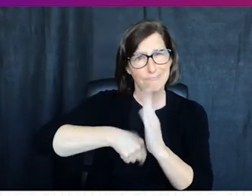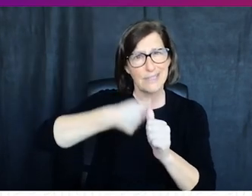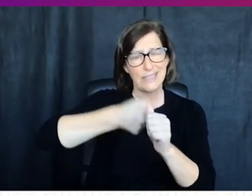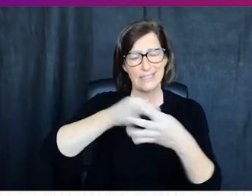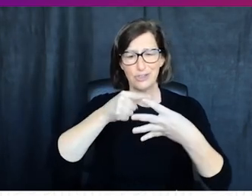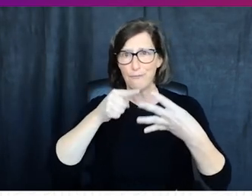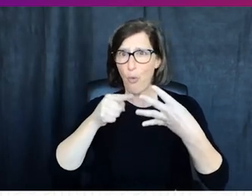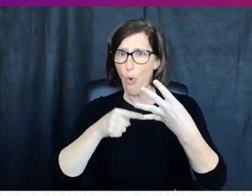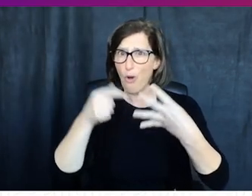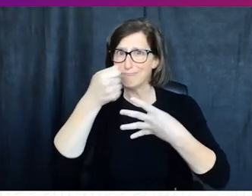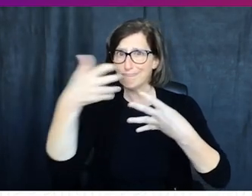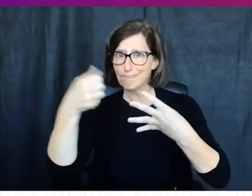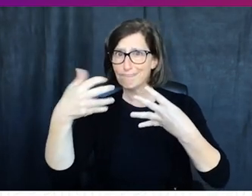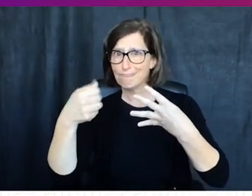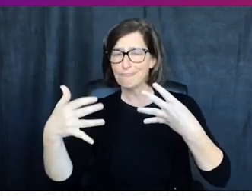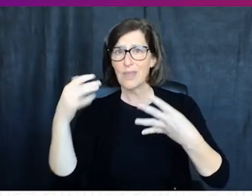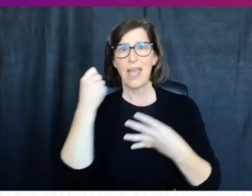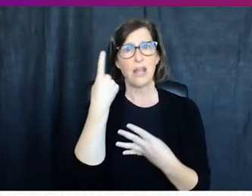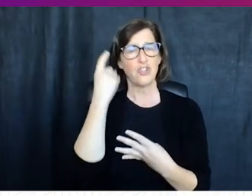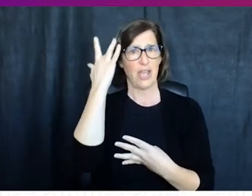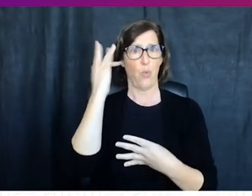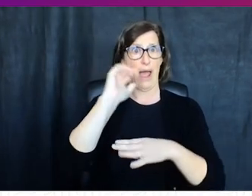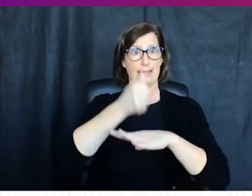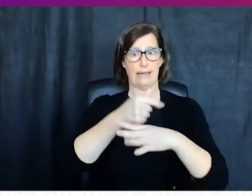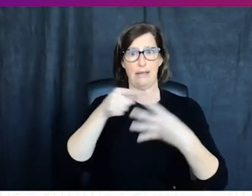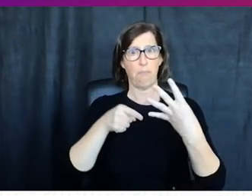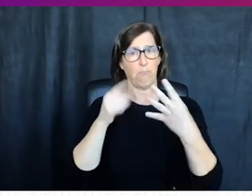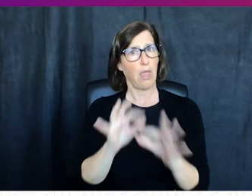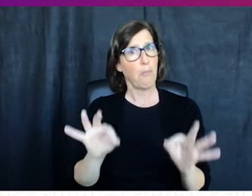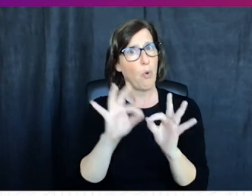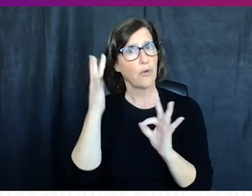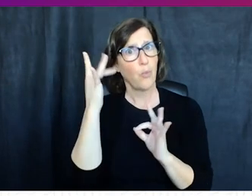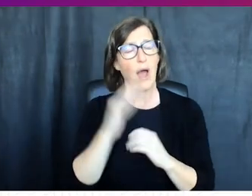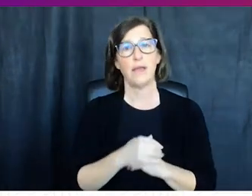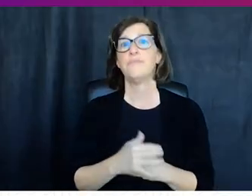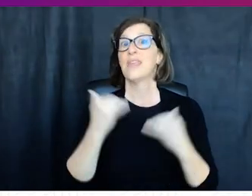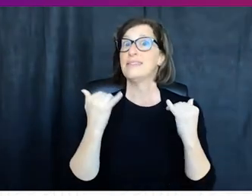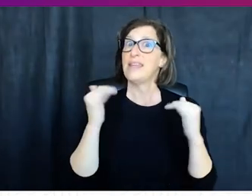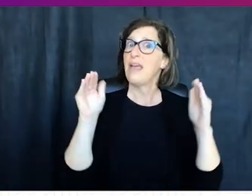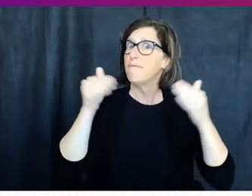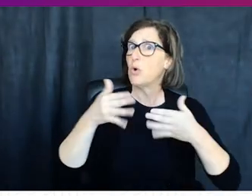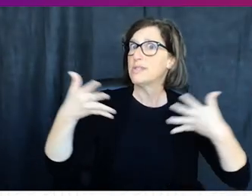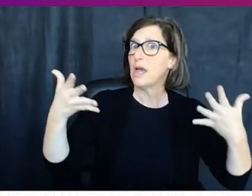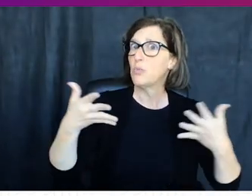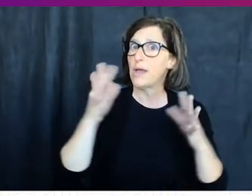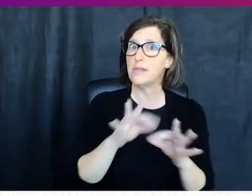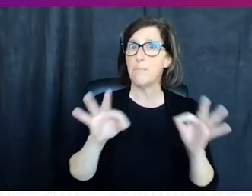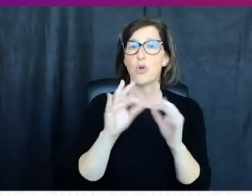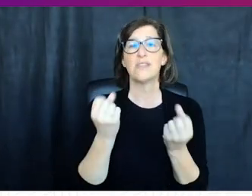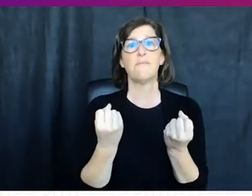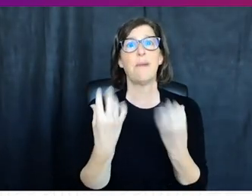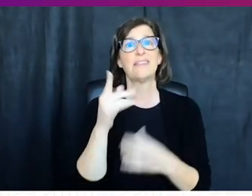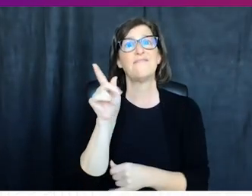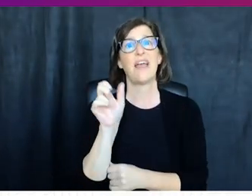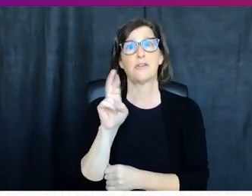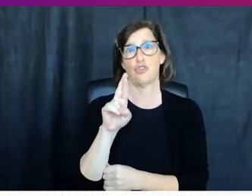dive into each one of these four behaviors and understand why their implementation is so vital today we're going to be discussing the importance